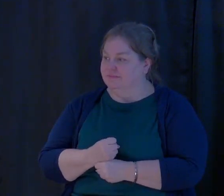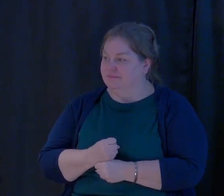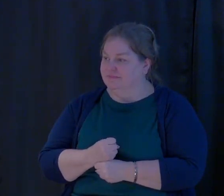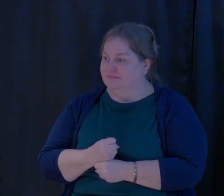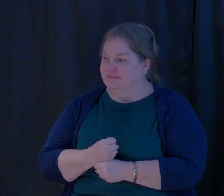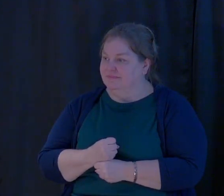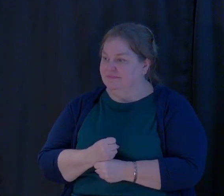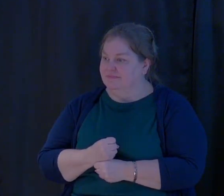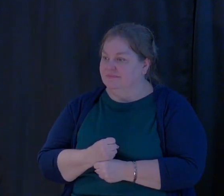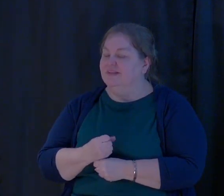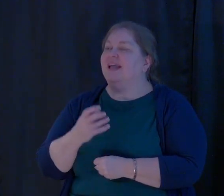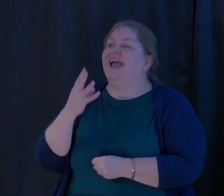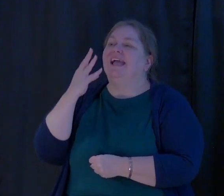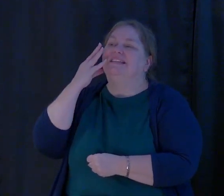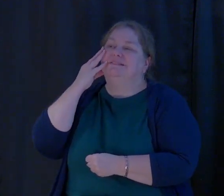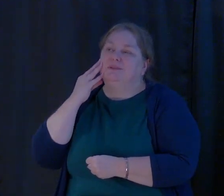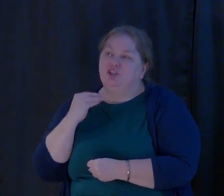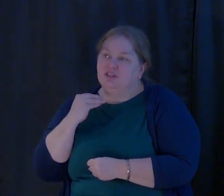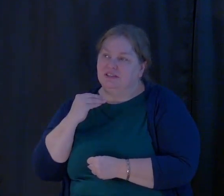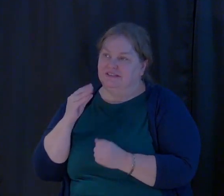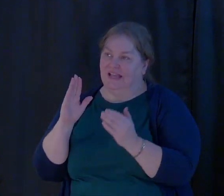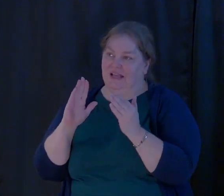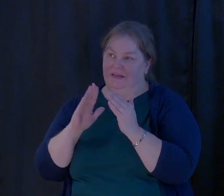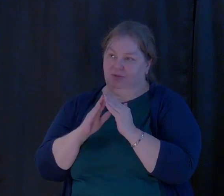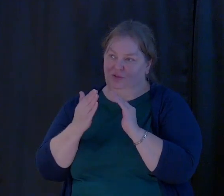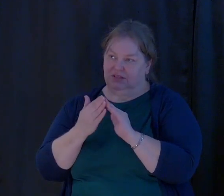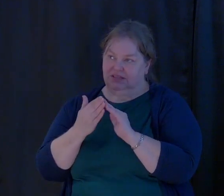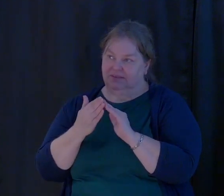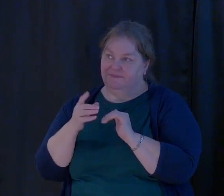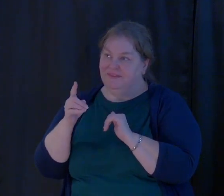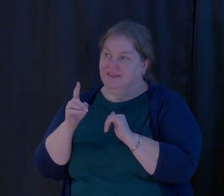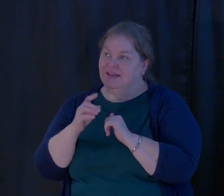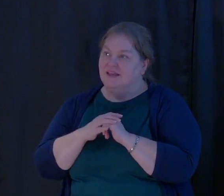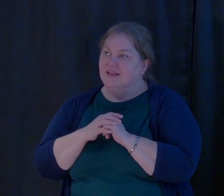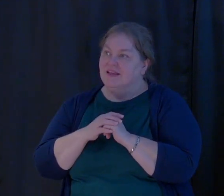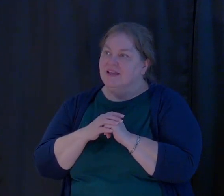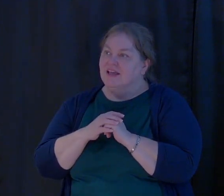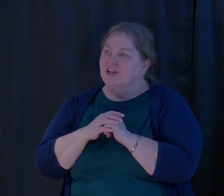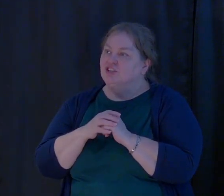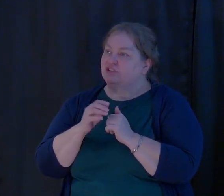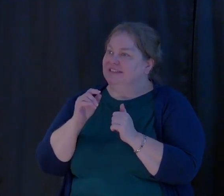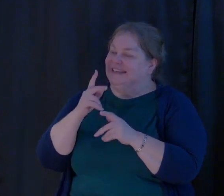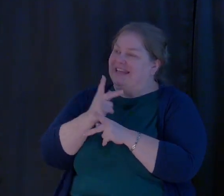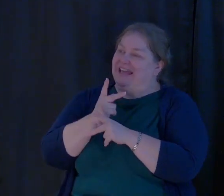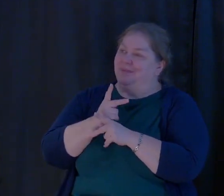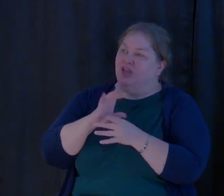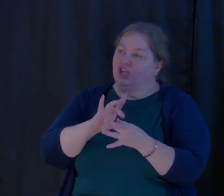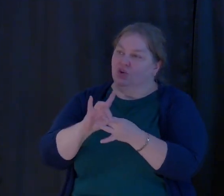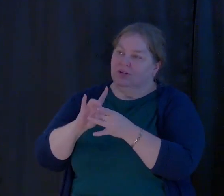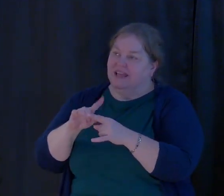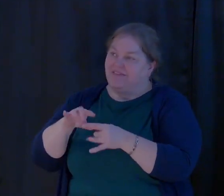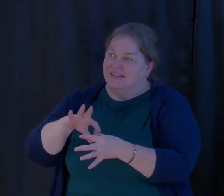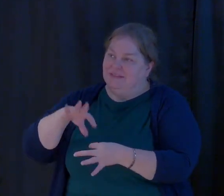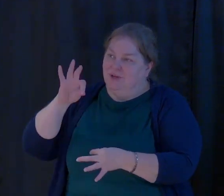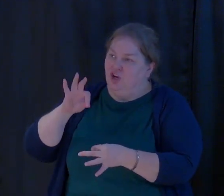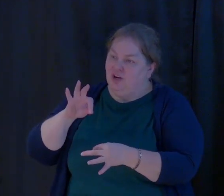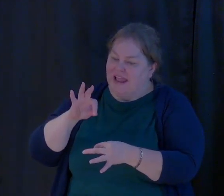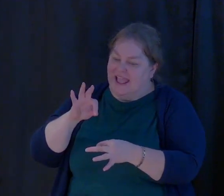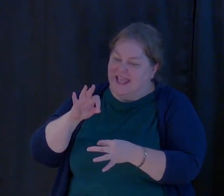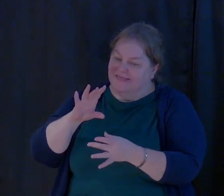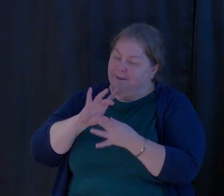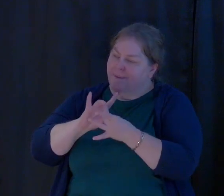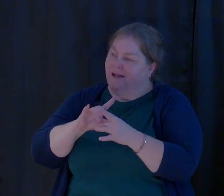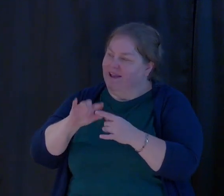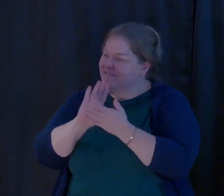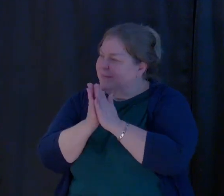Experience community. unity. Ephesians 4, 3, endeavor to keep the unity of the spirit and the bond of peace. That means in our church